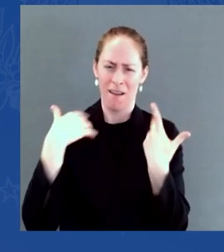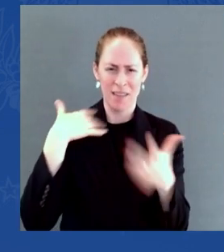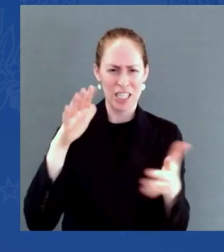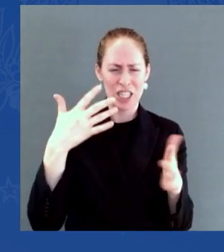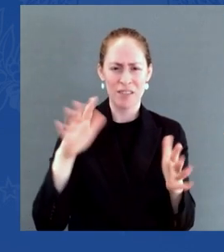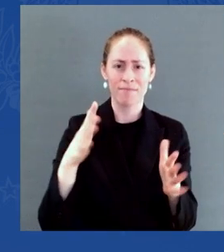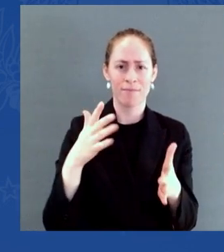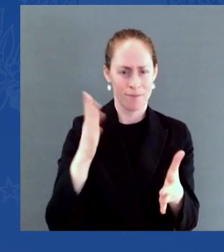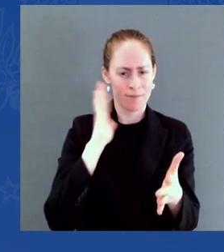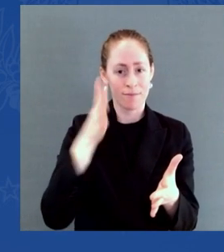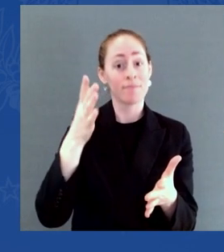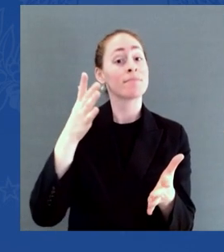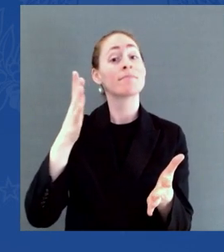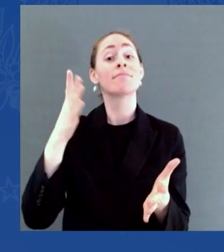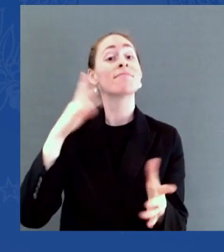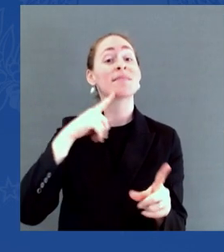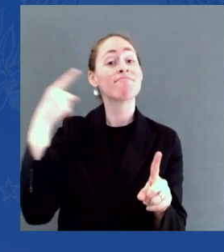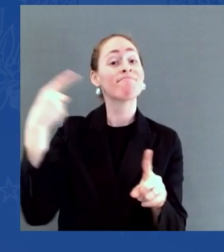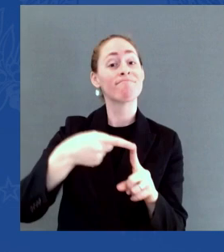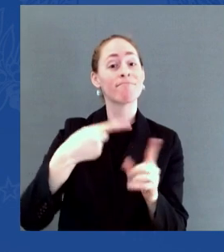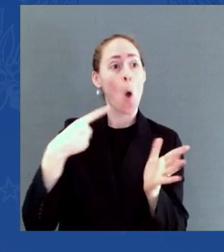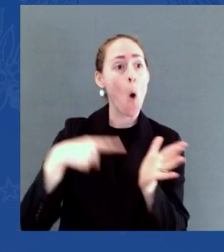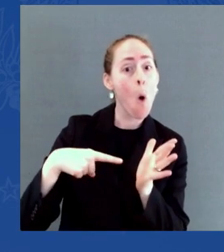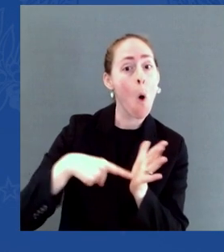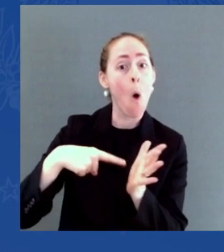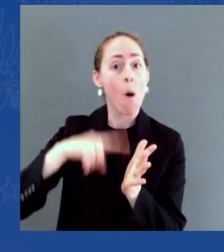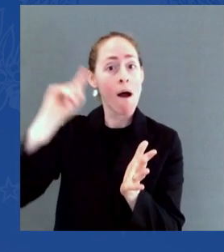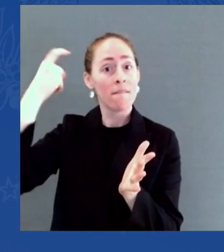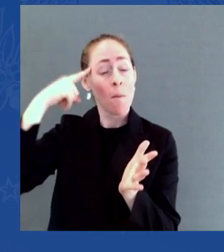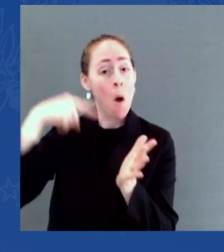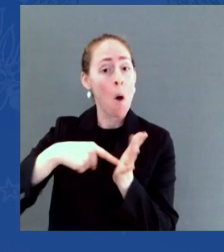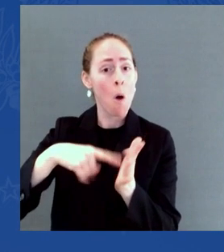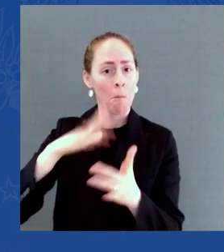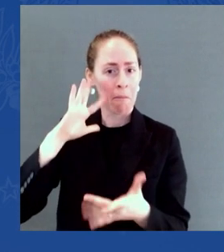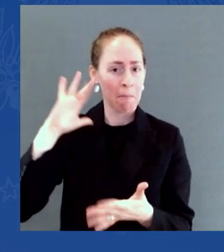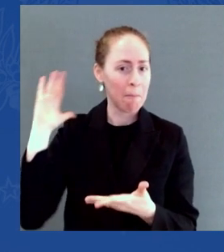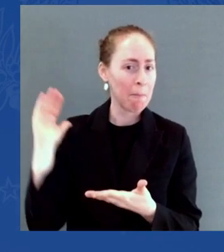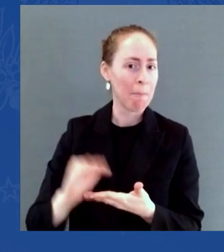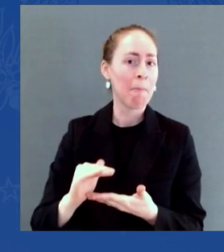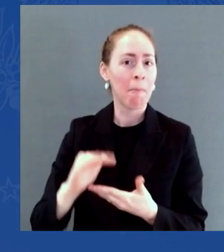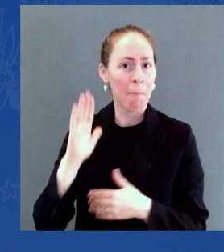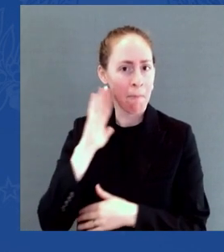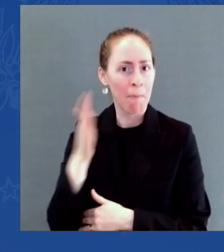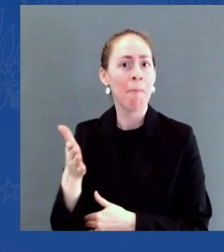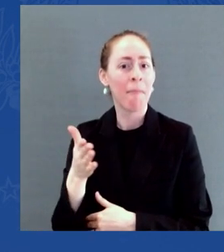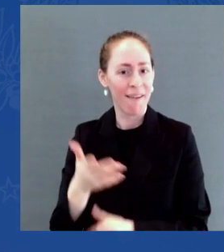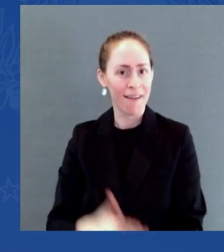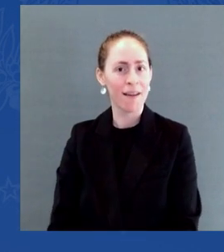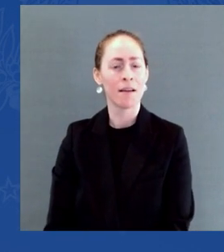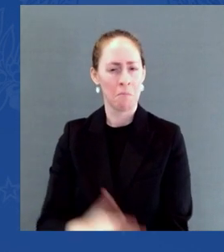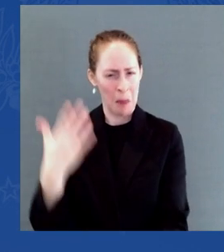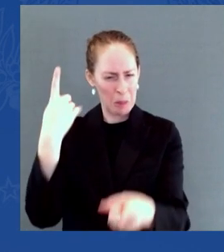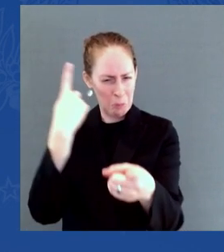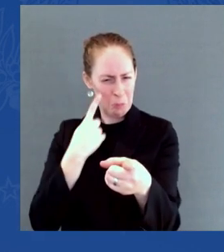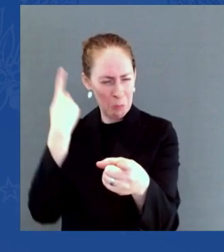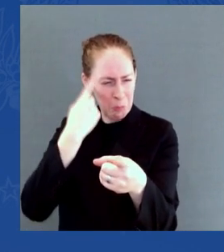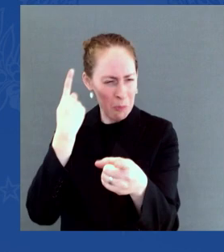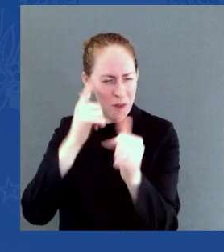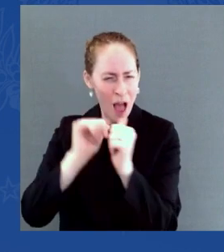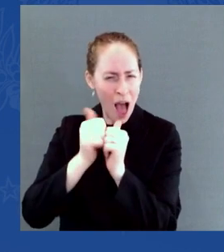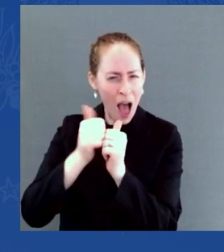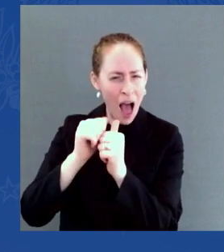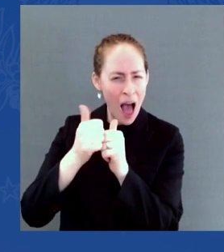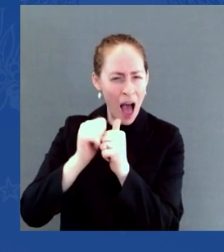by making the largest corporations and the richest Americans pay a little more in taxes. Think about that,